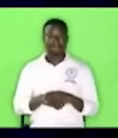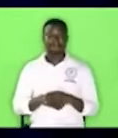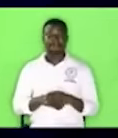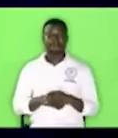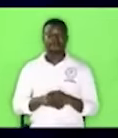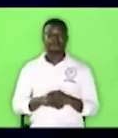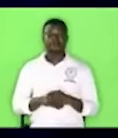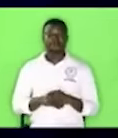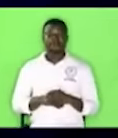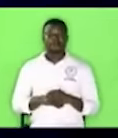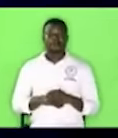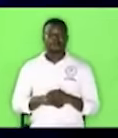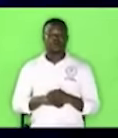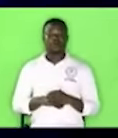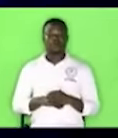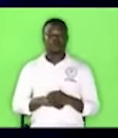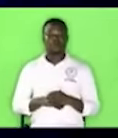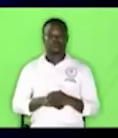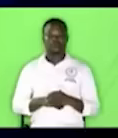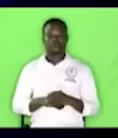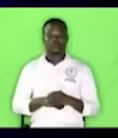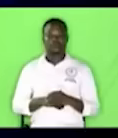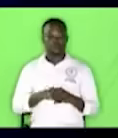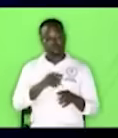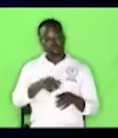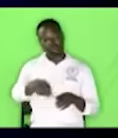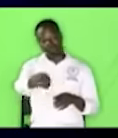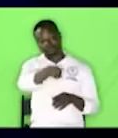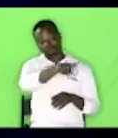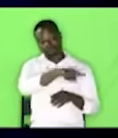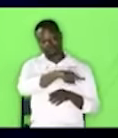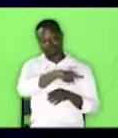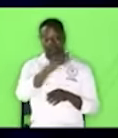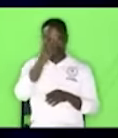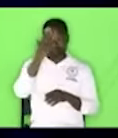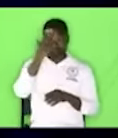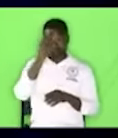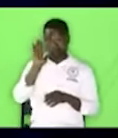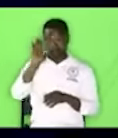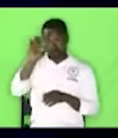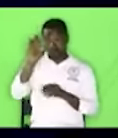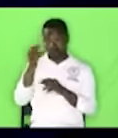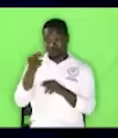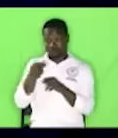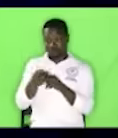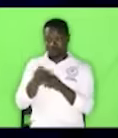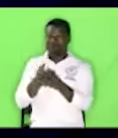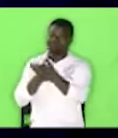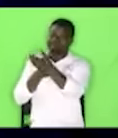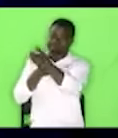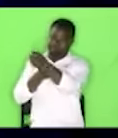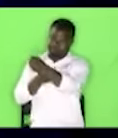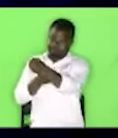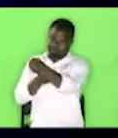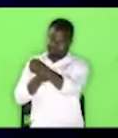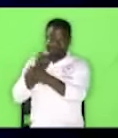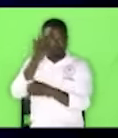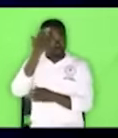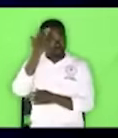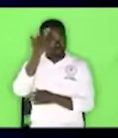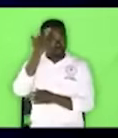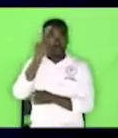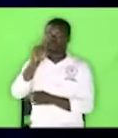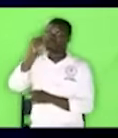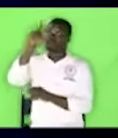Those who know your name trust in you. For you, Lord,